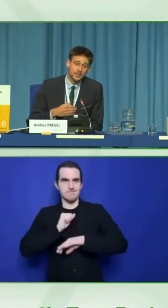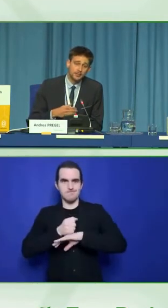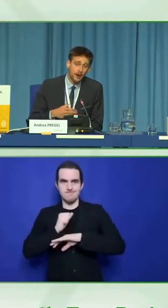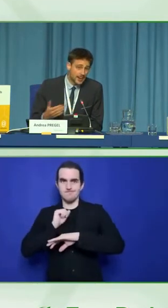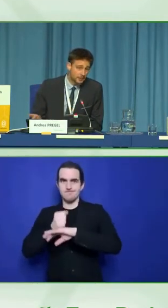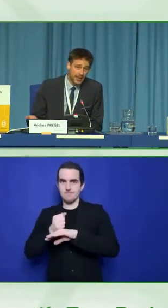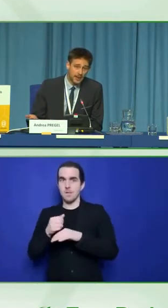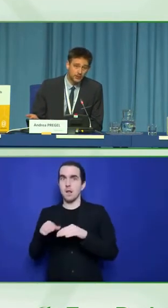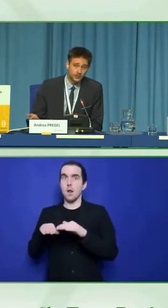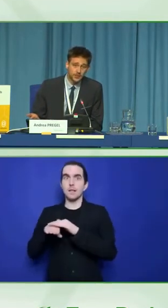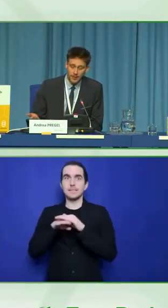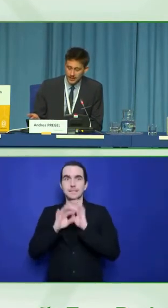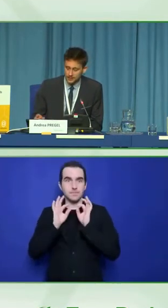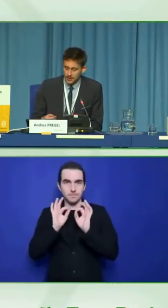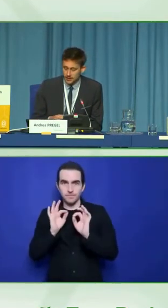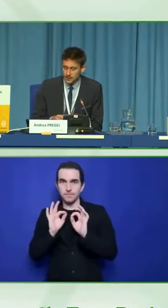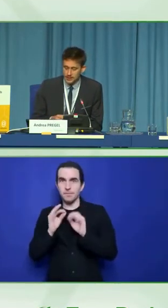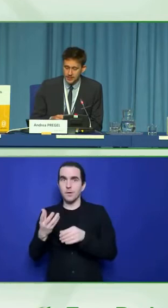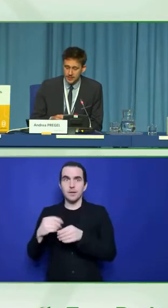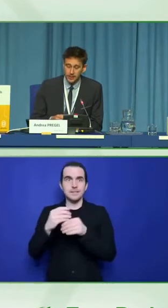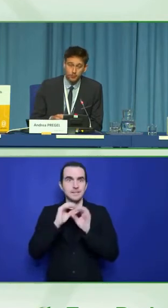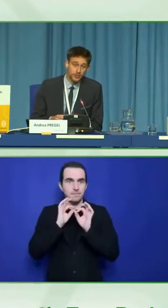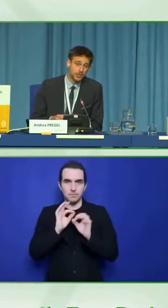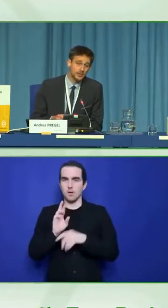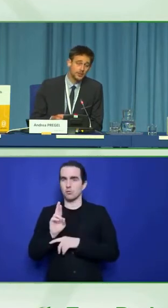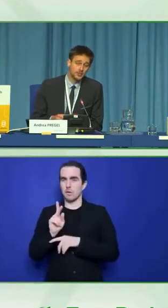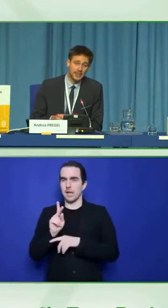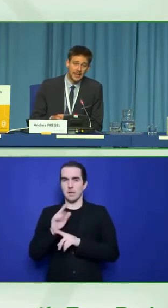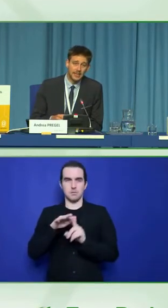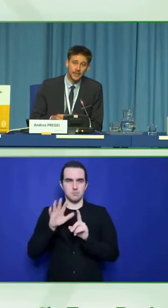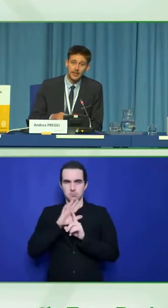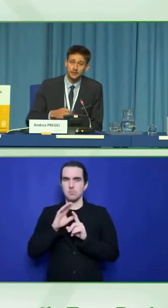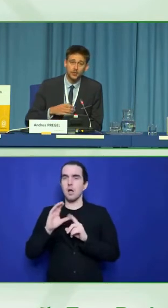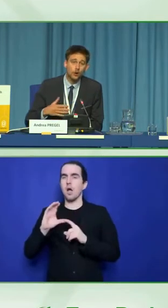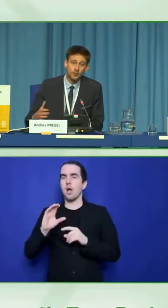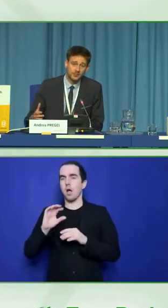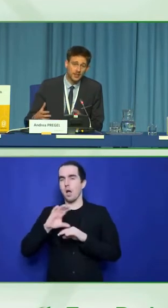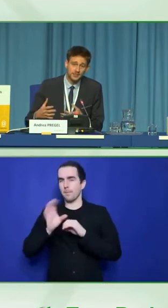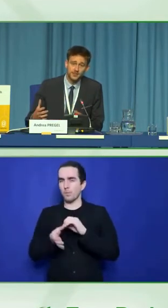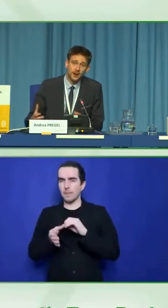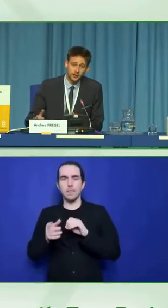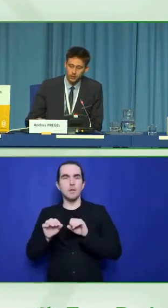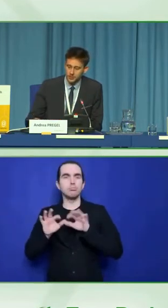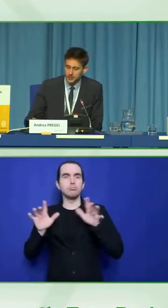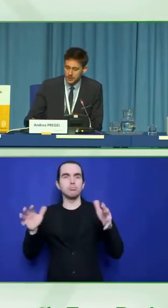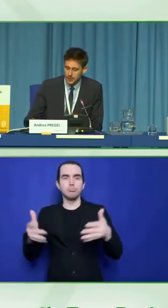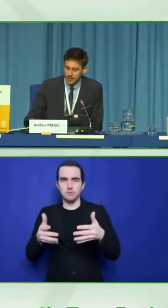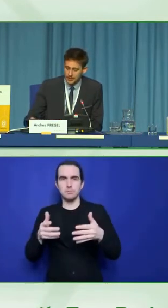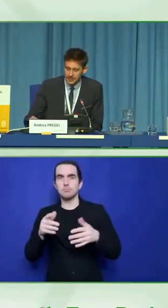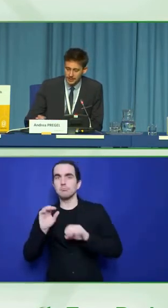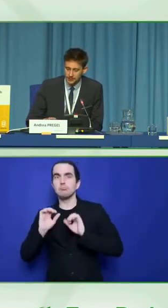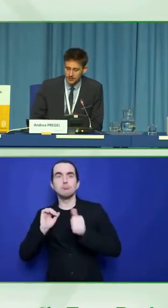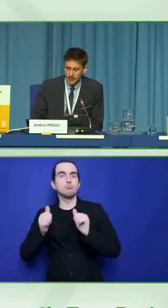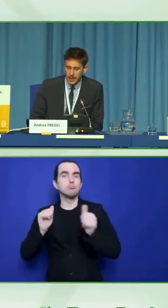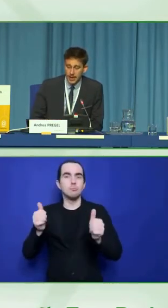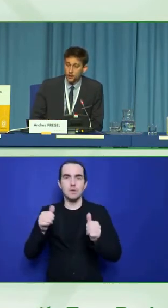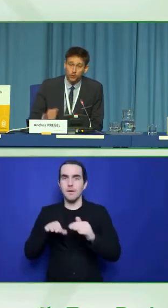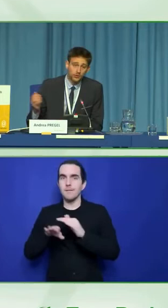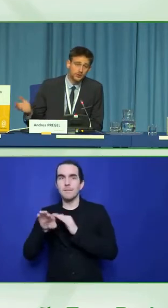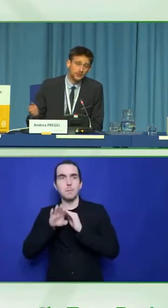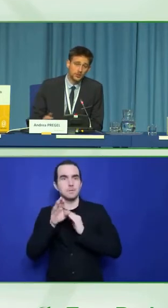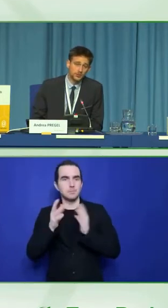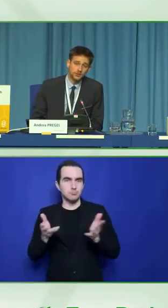audit the Parliament House in Pakistan, the British Eye Commission in Kenya, and companies like Safaricom and Guinness.